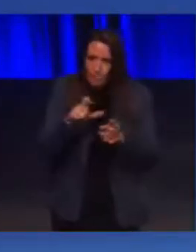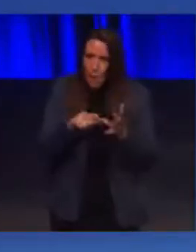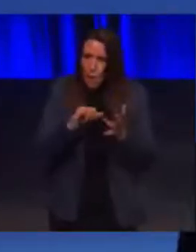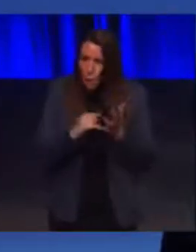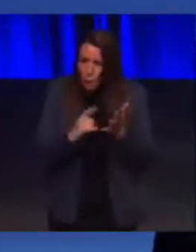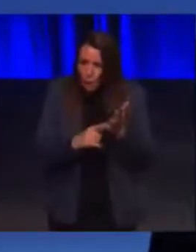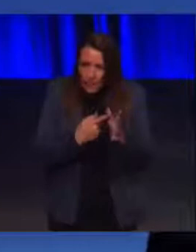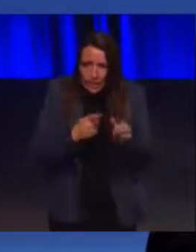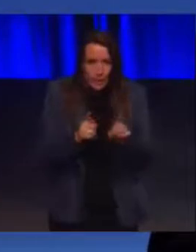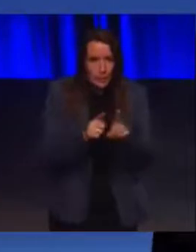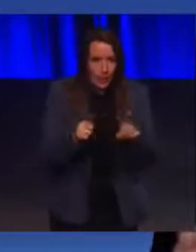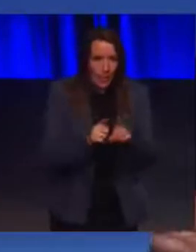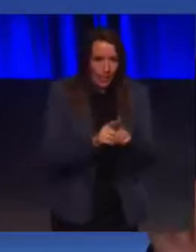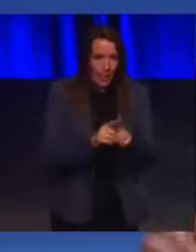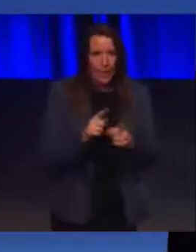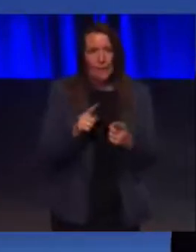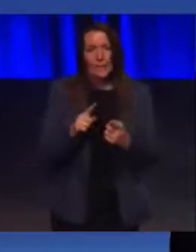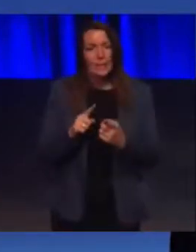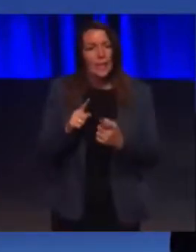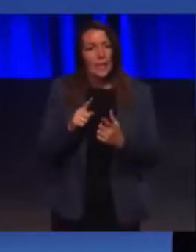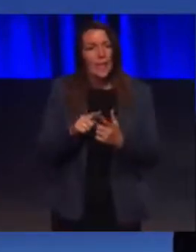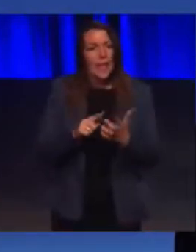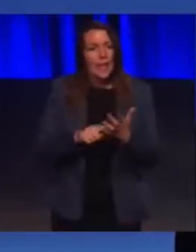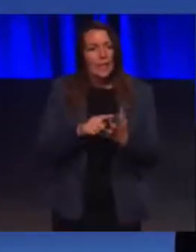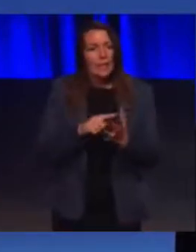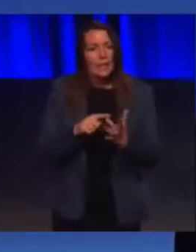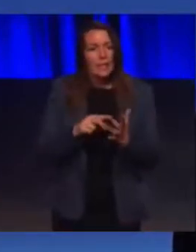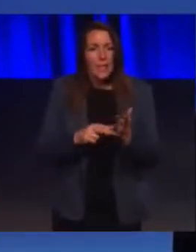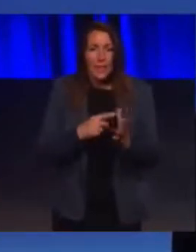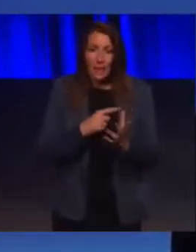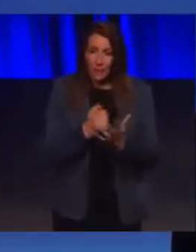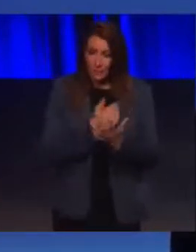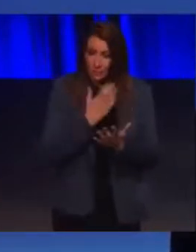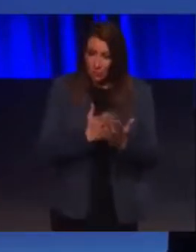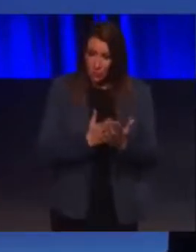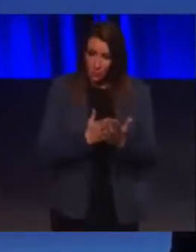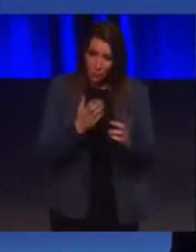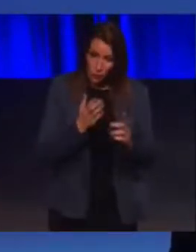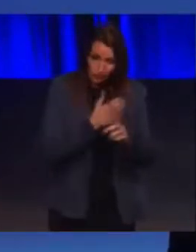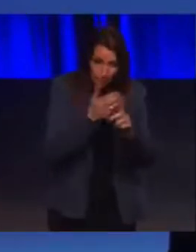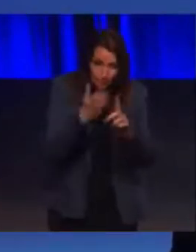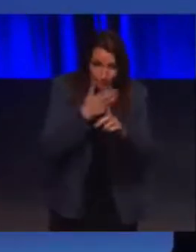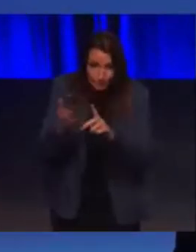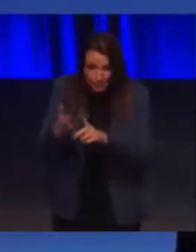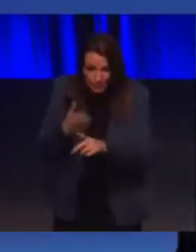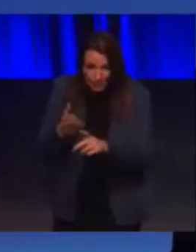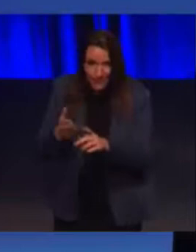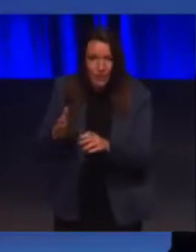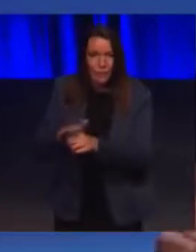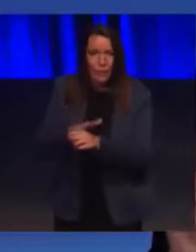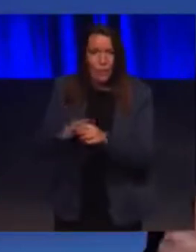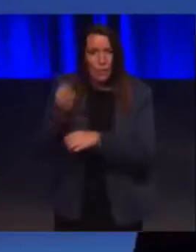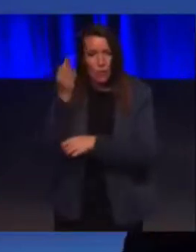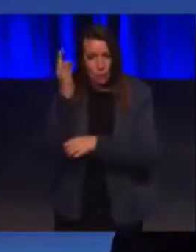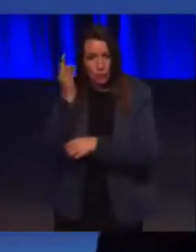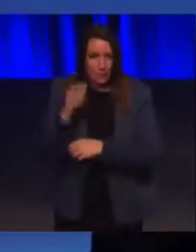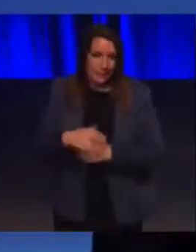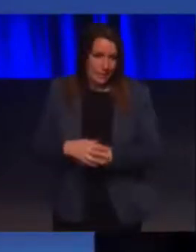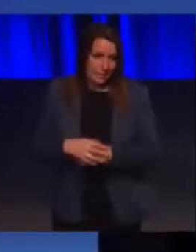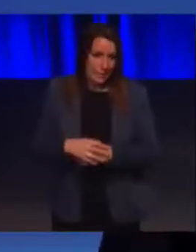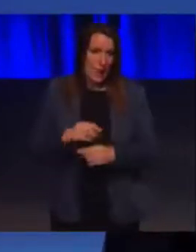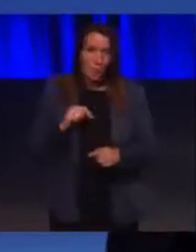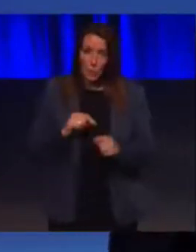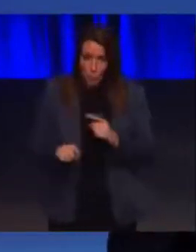as the spokesperson, to try and get local authorities to do more. You can be assured that we will try to get